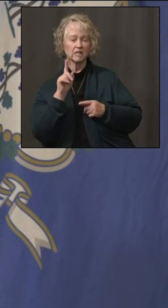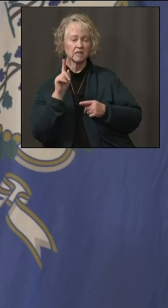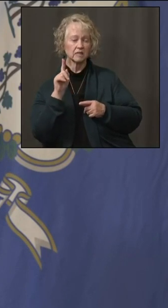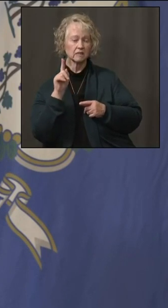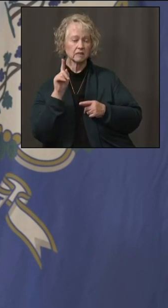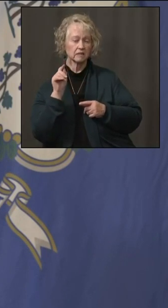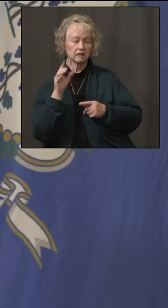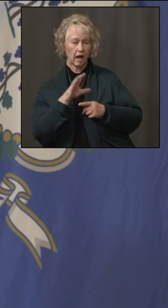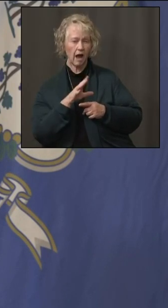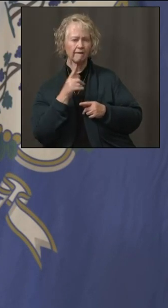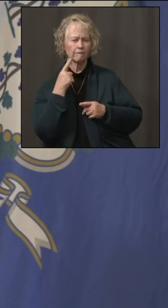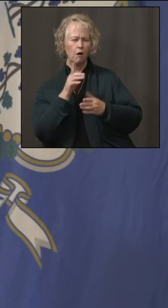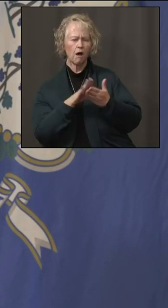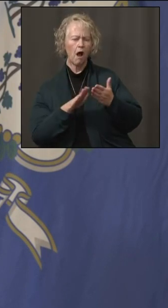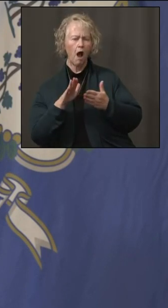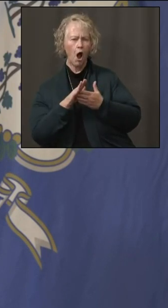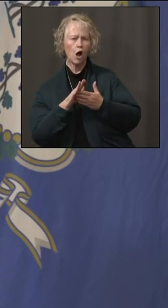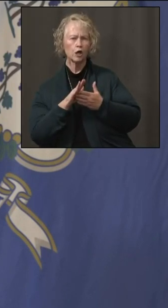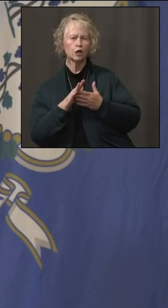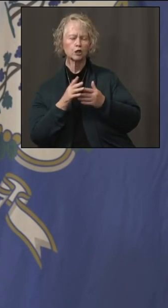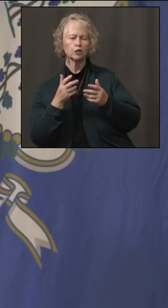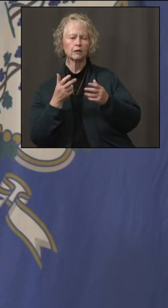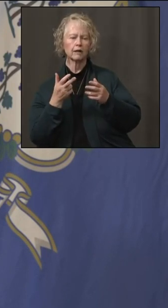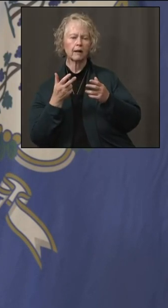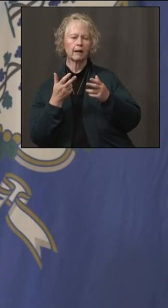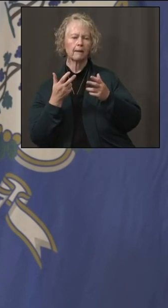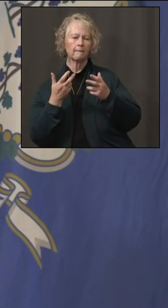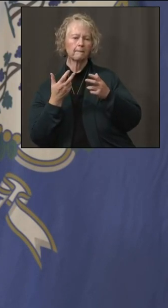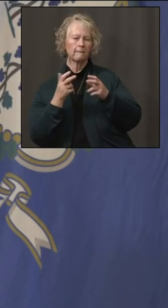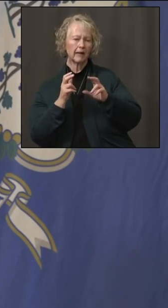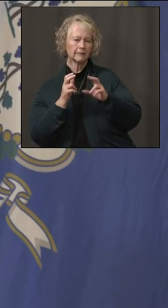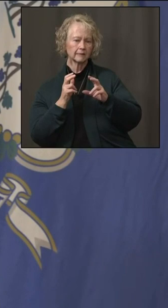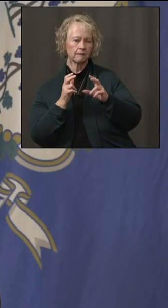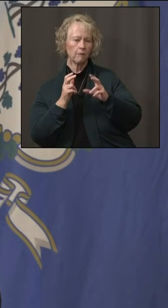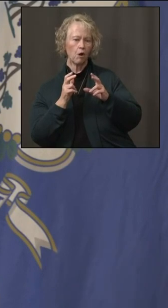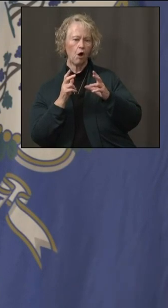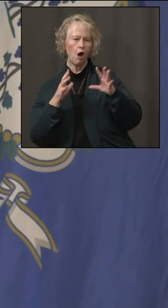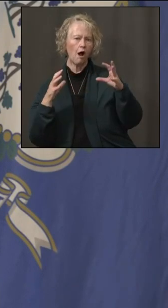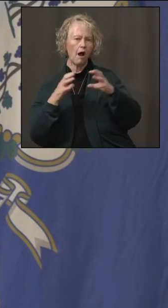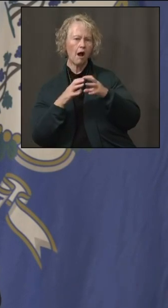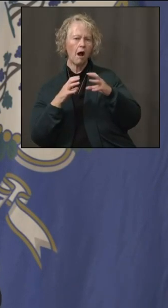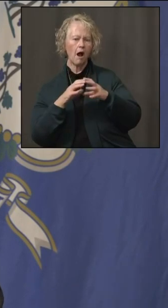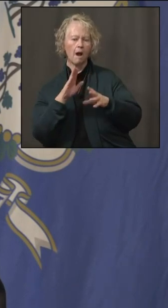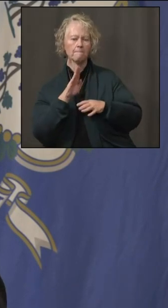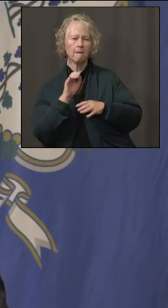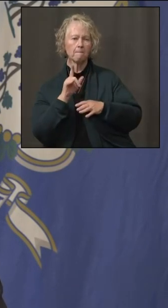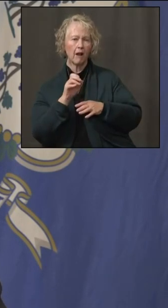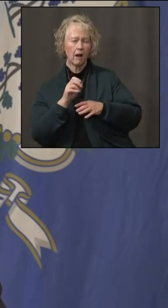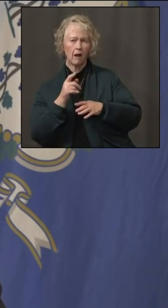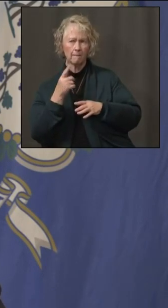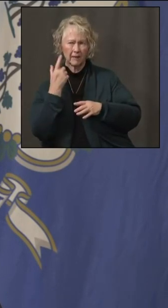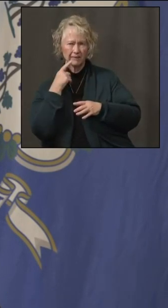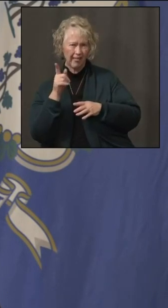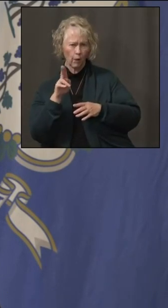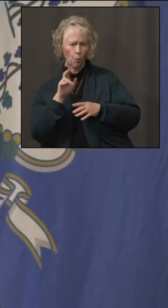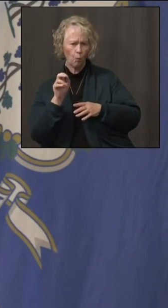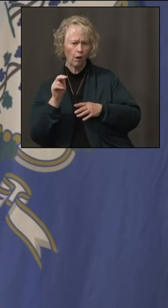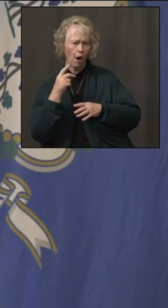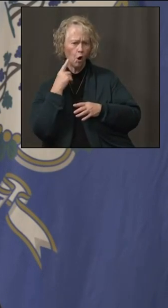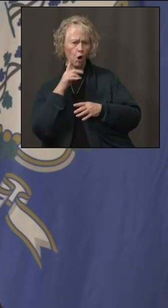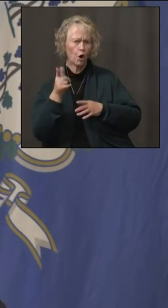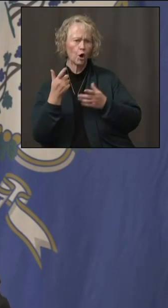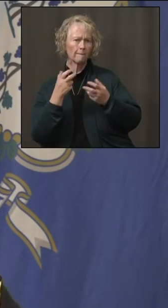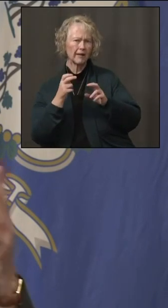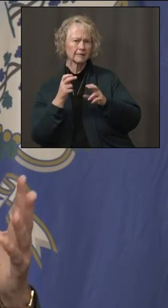basketball? I understand that a UConn player just tested positive. Yeah, think I'll pass that one over to Paul. He's been in